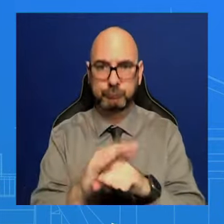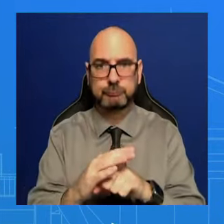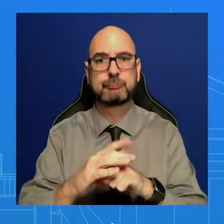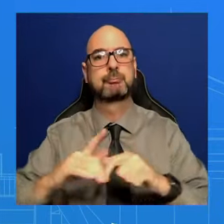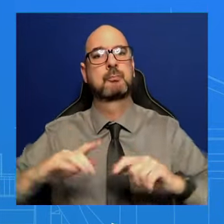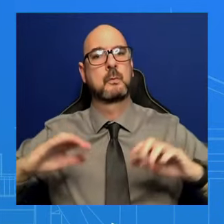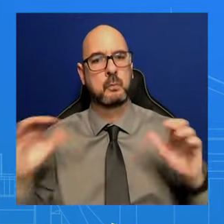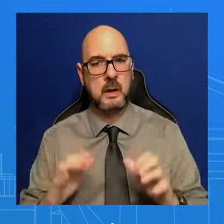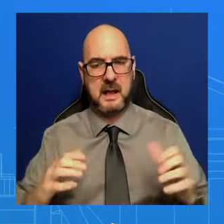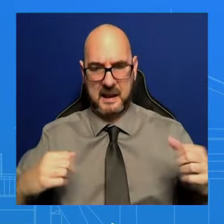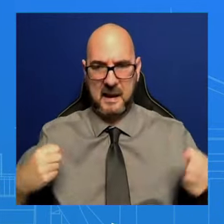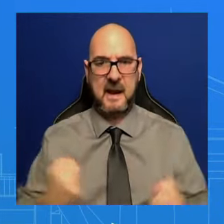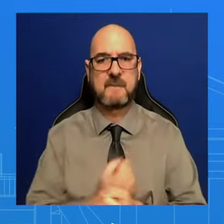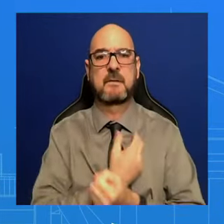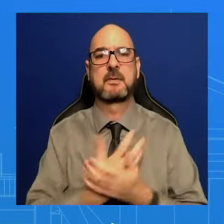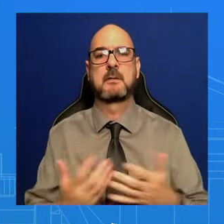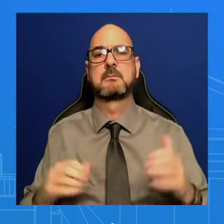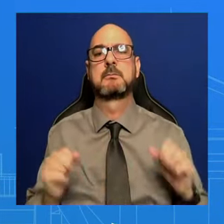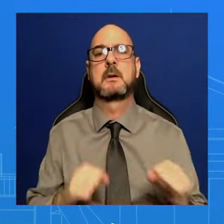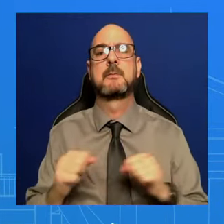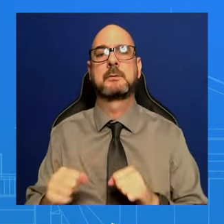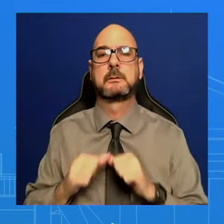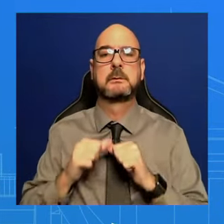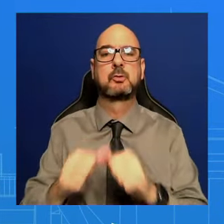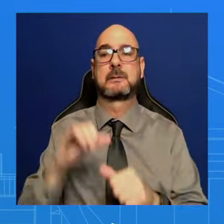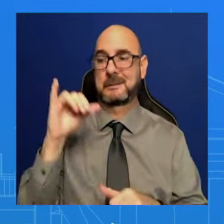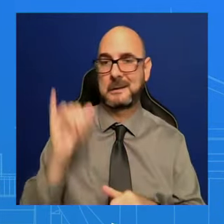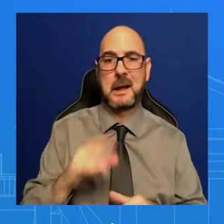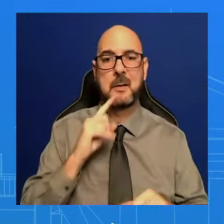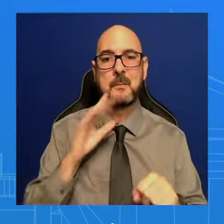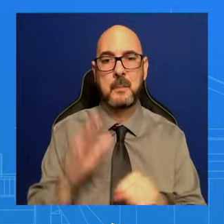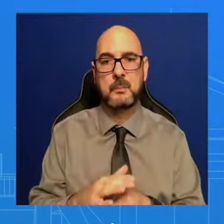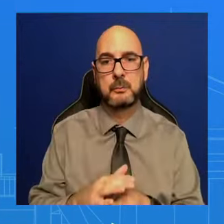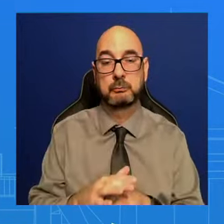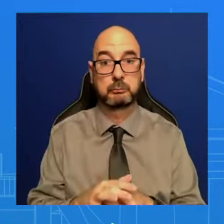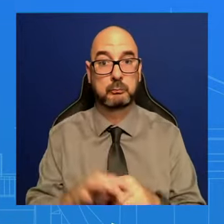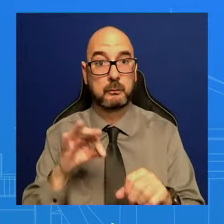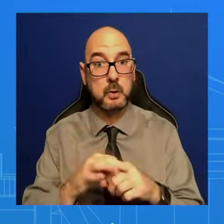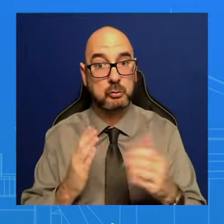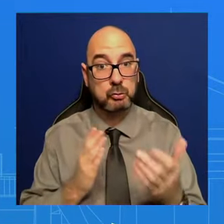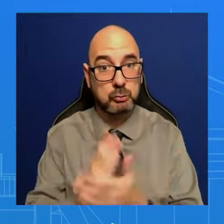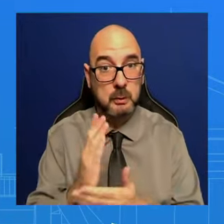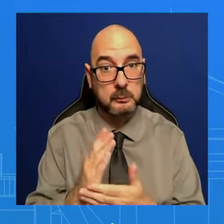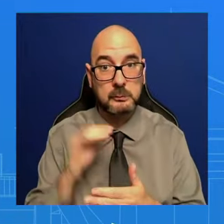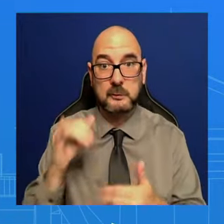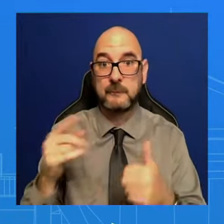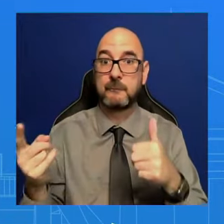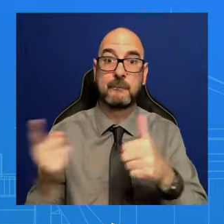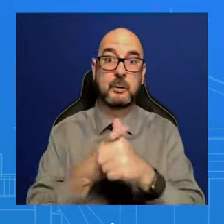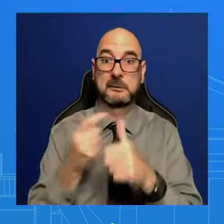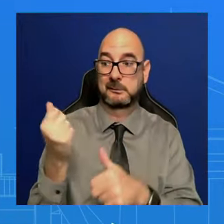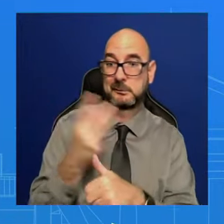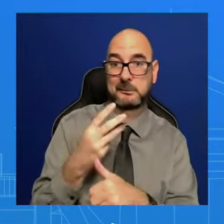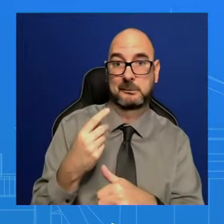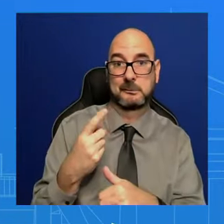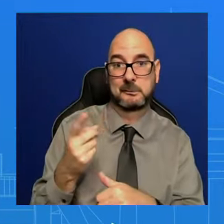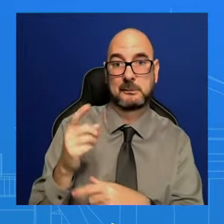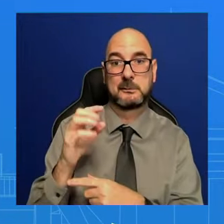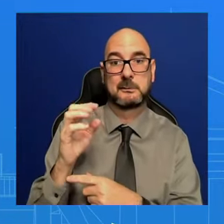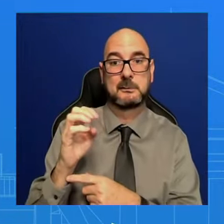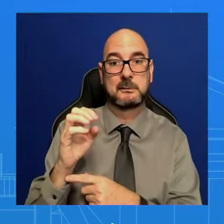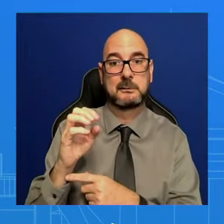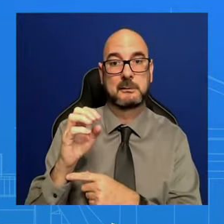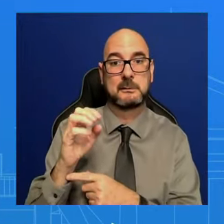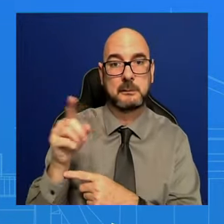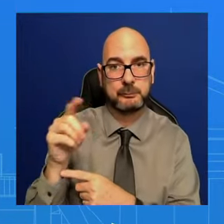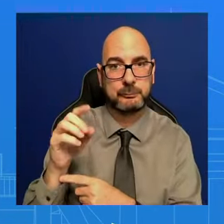You think about voting rights. The first couple of days of this administration, he put forward an executive action to do everything that he could on